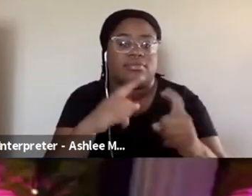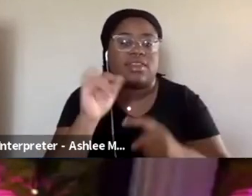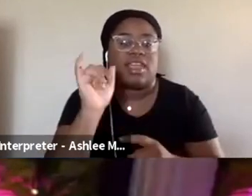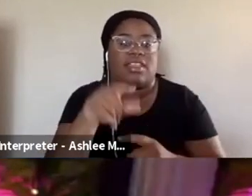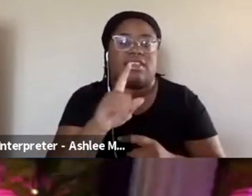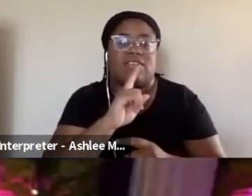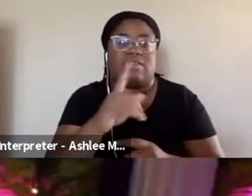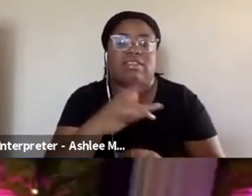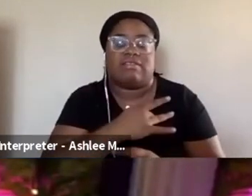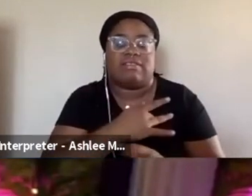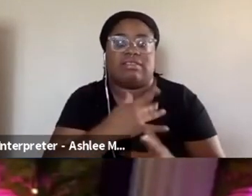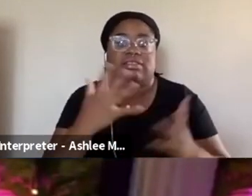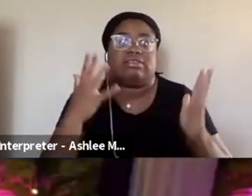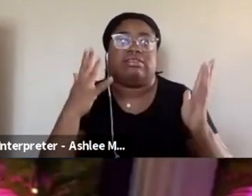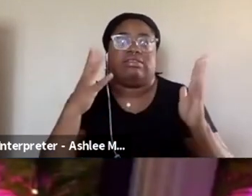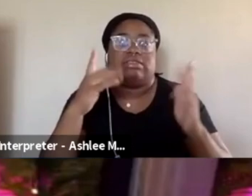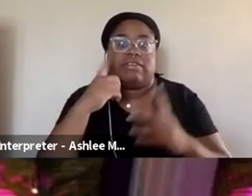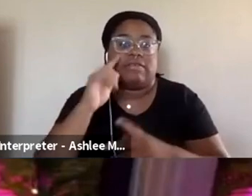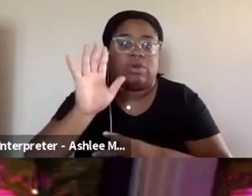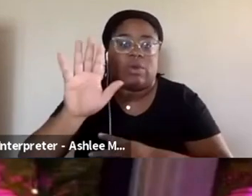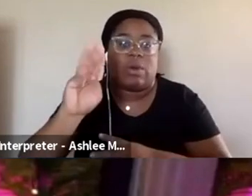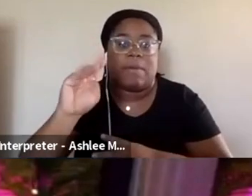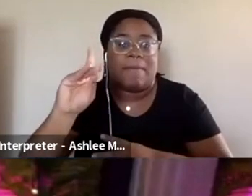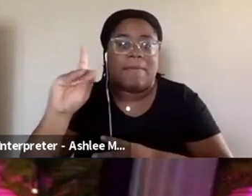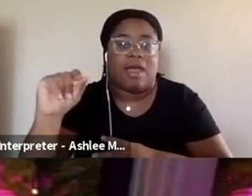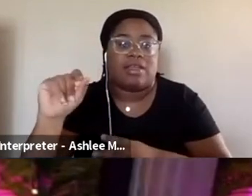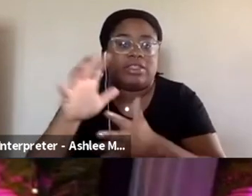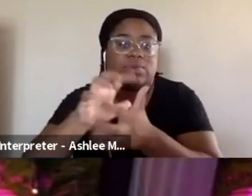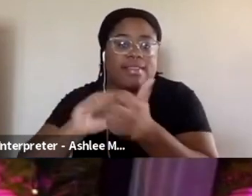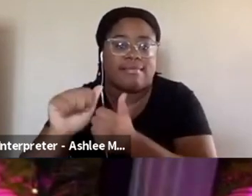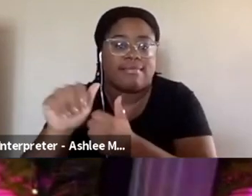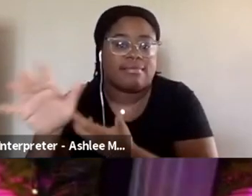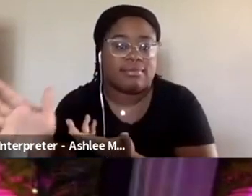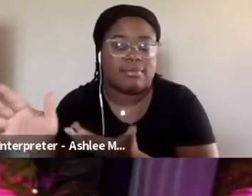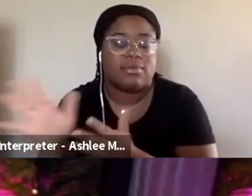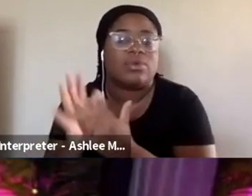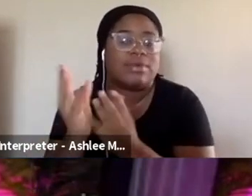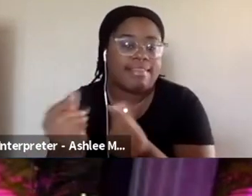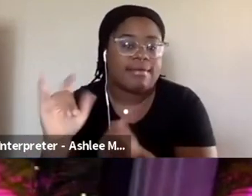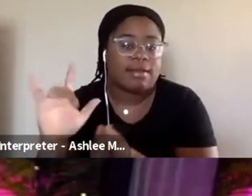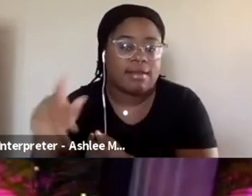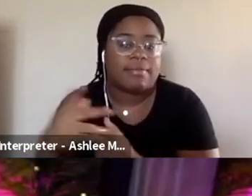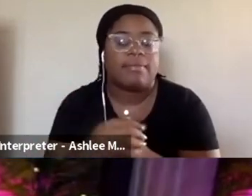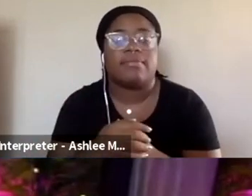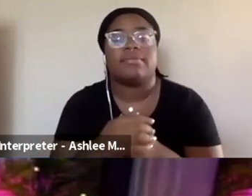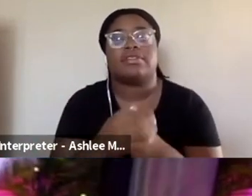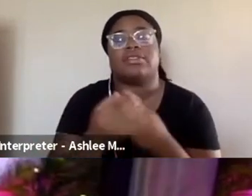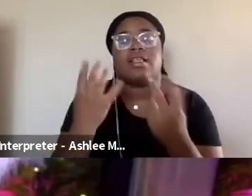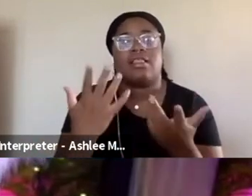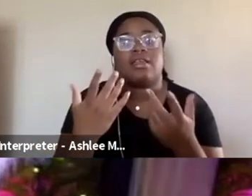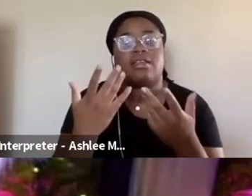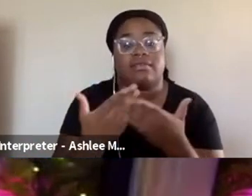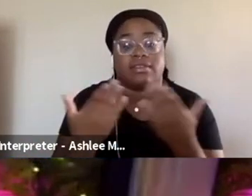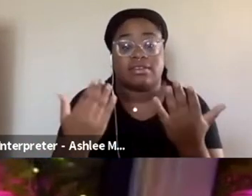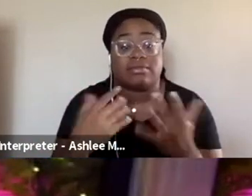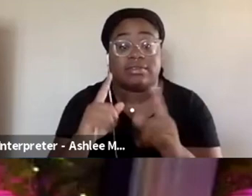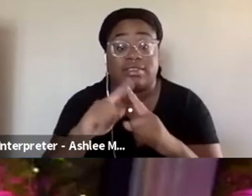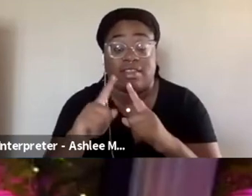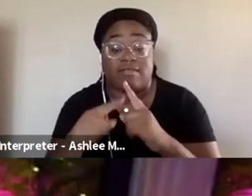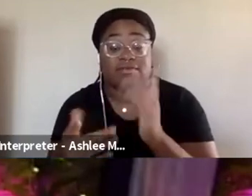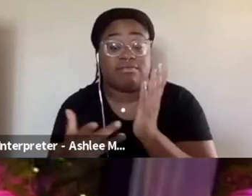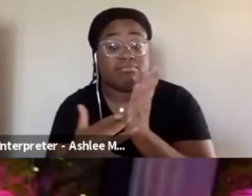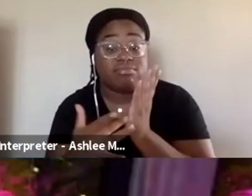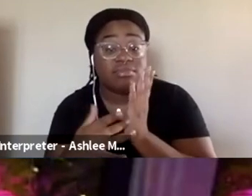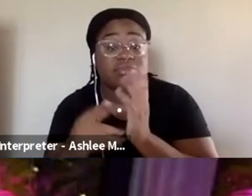moderators to clean up. Also, more than that. There's a lot of the techniques and tools that Twitch